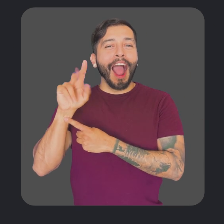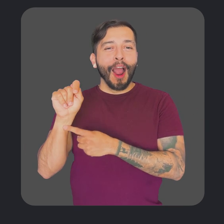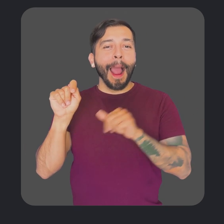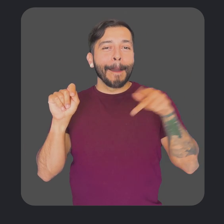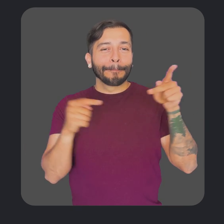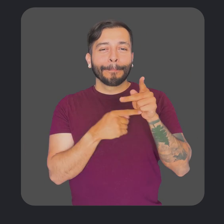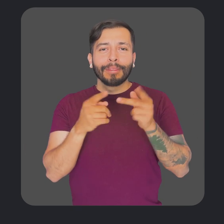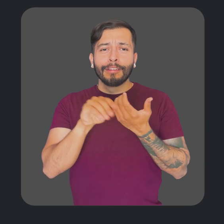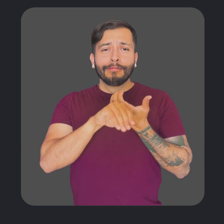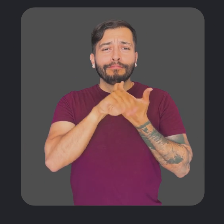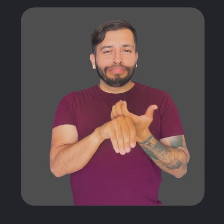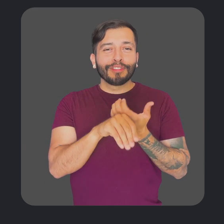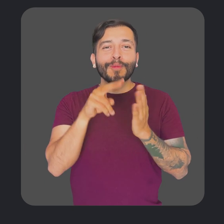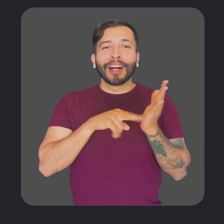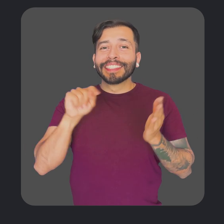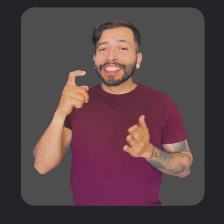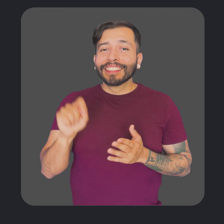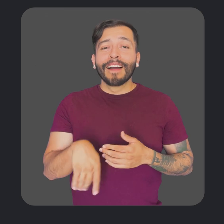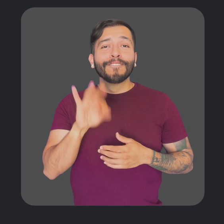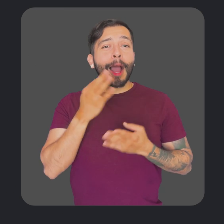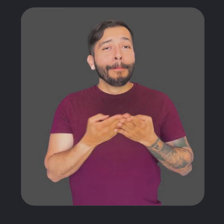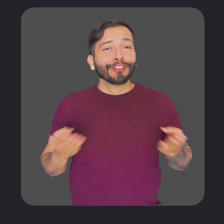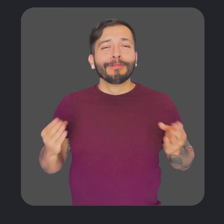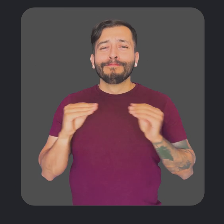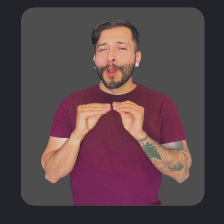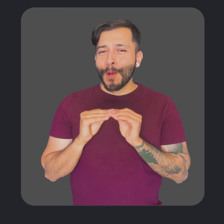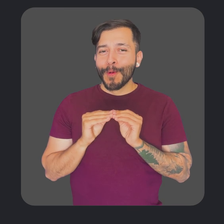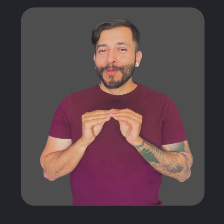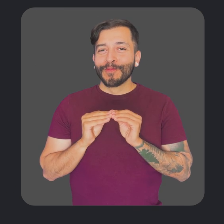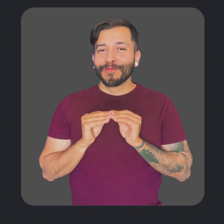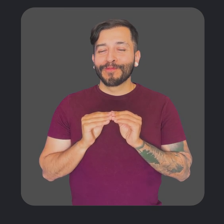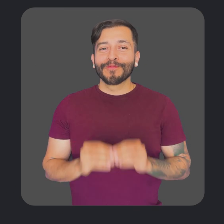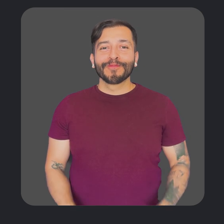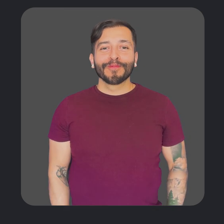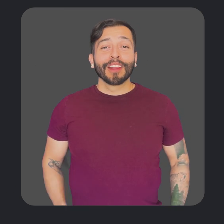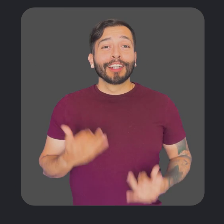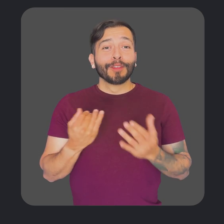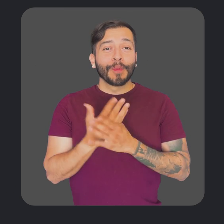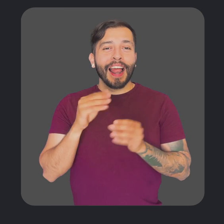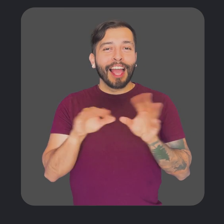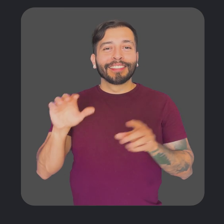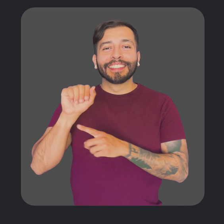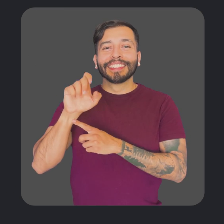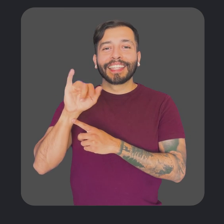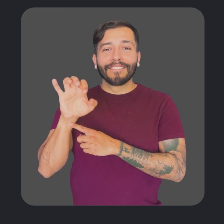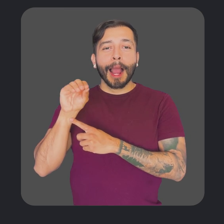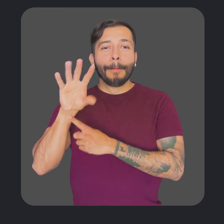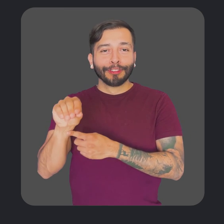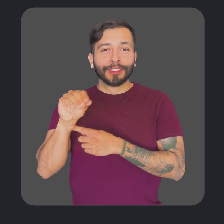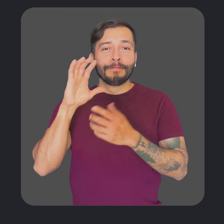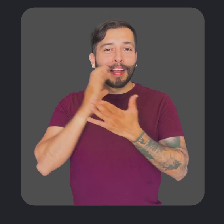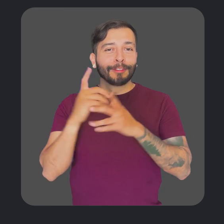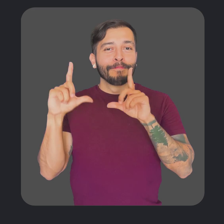Lookout, our app that uses your phone's camera to read text, find objects, and more. This spring, launched selfie and